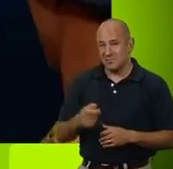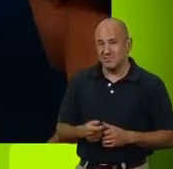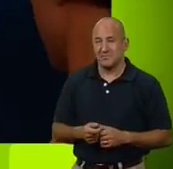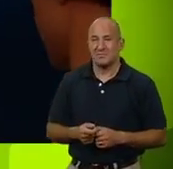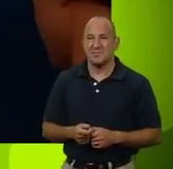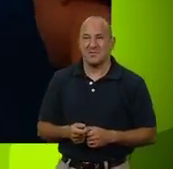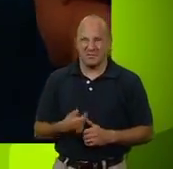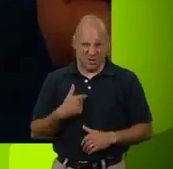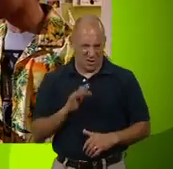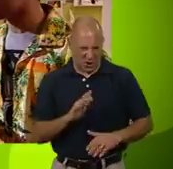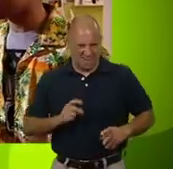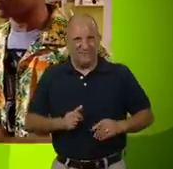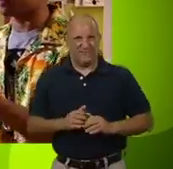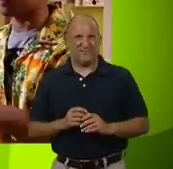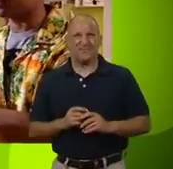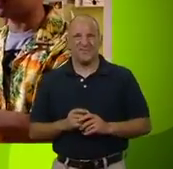I'm not touching that.